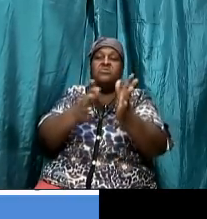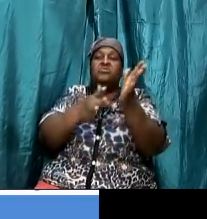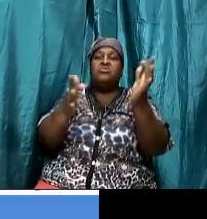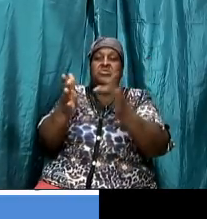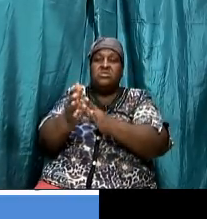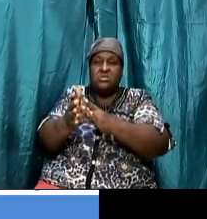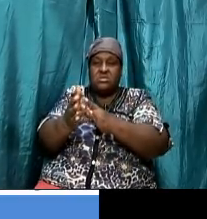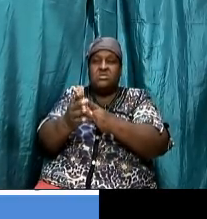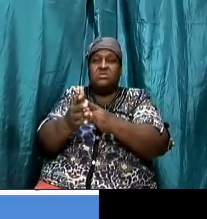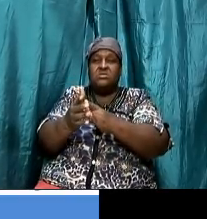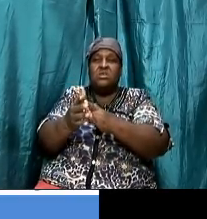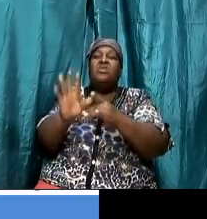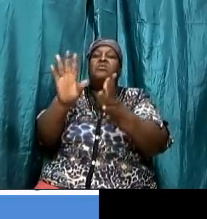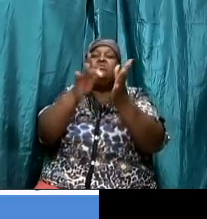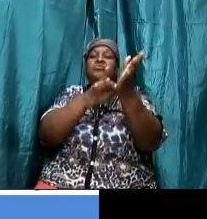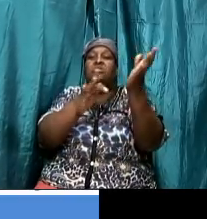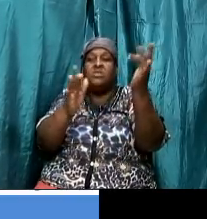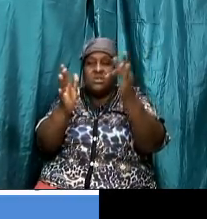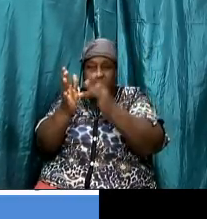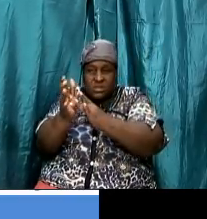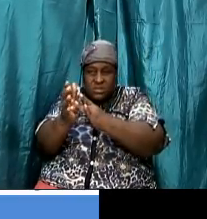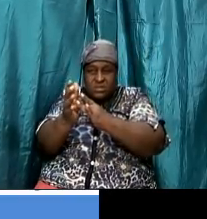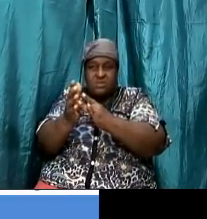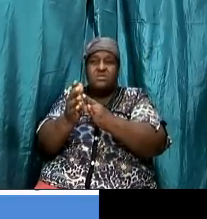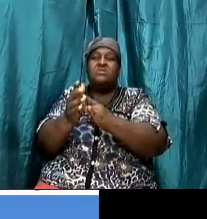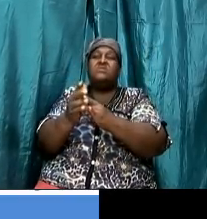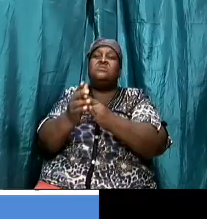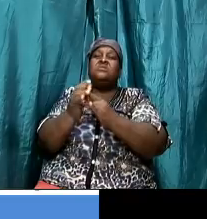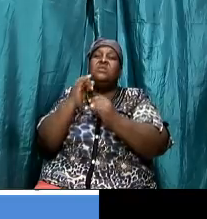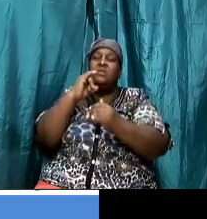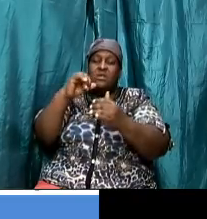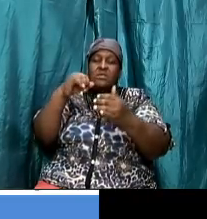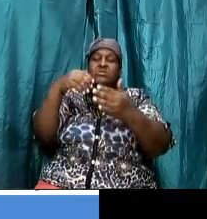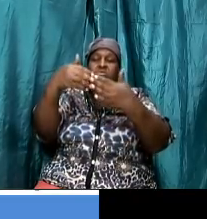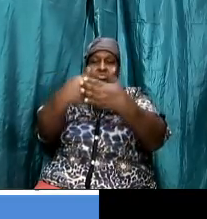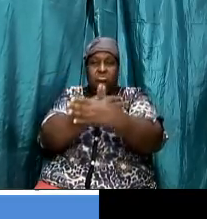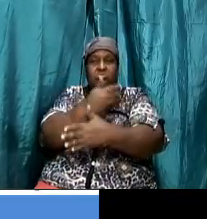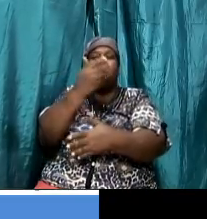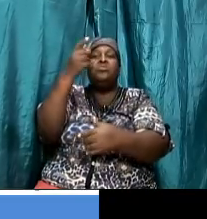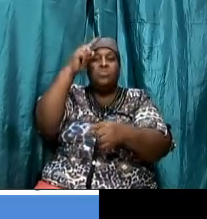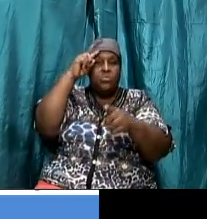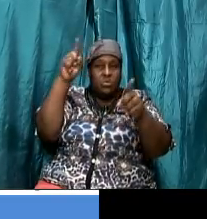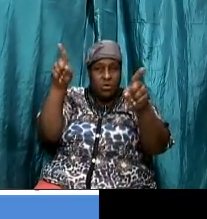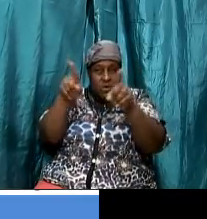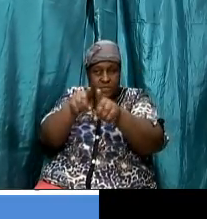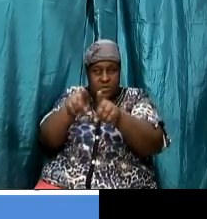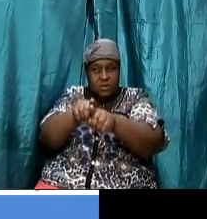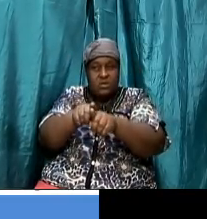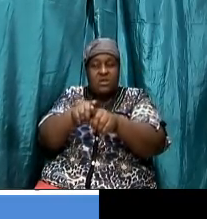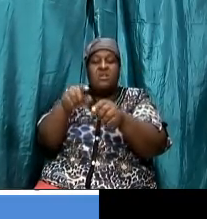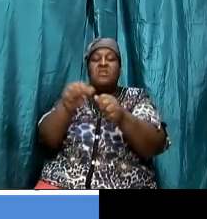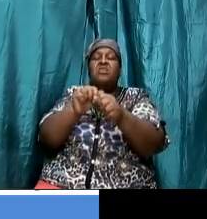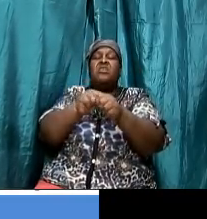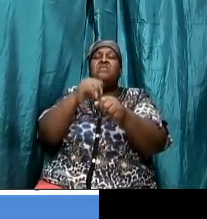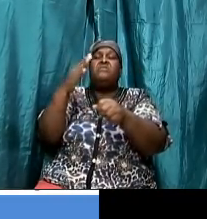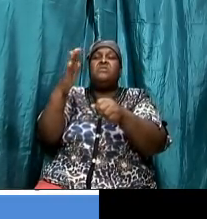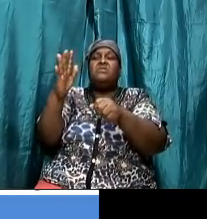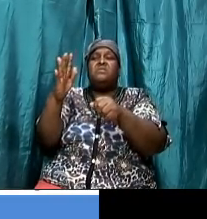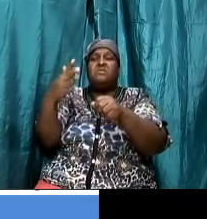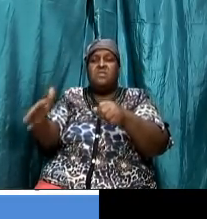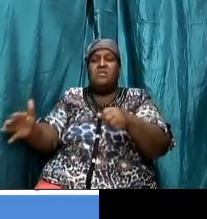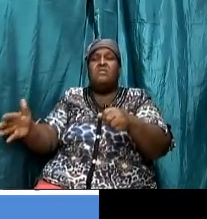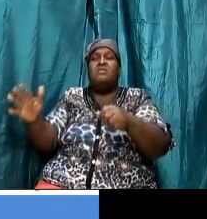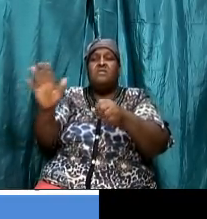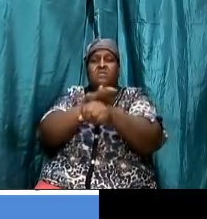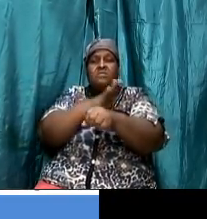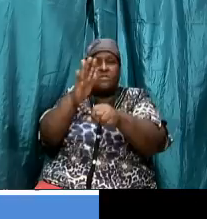is uh the due covenant in itself amen everything is fulfilled in him so it's important